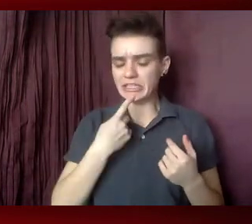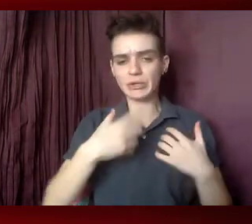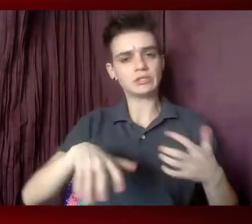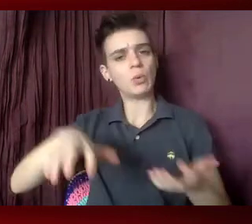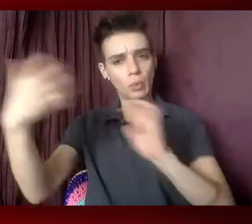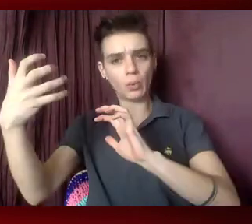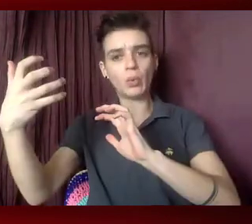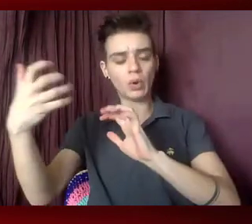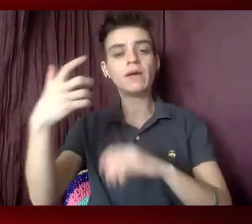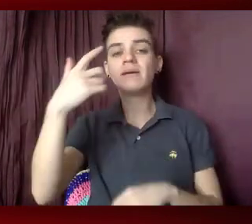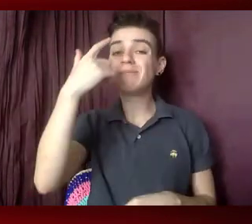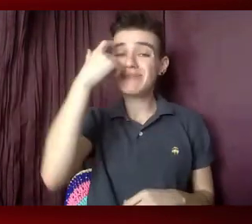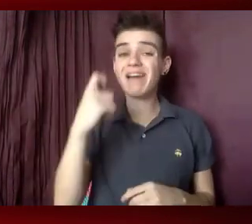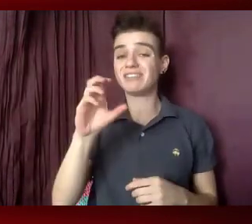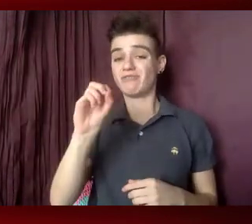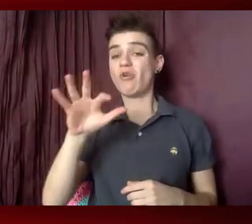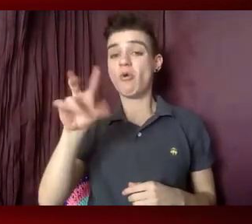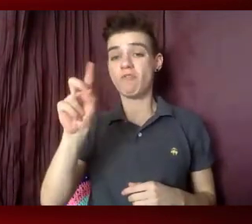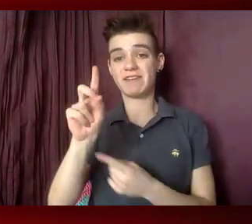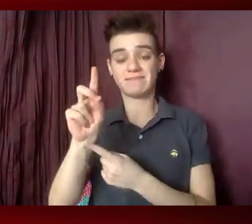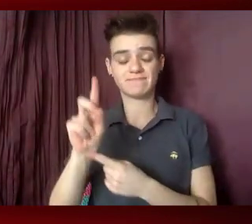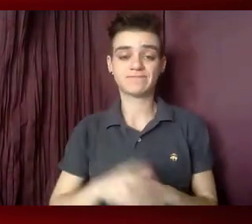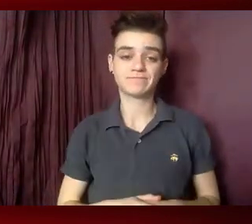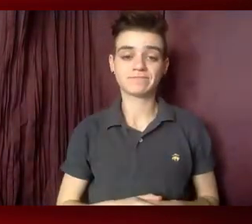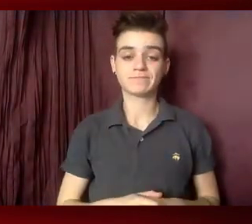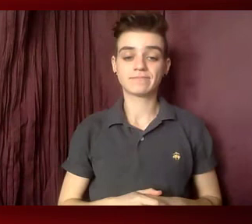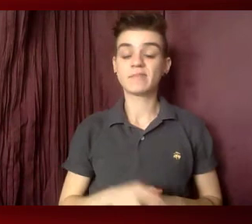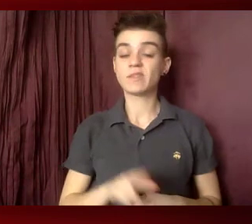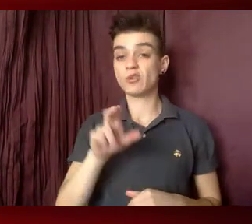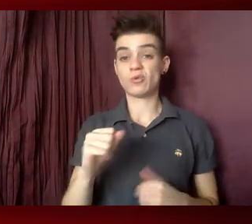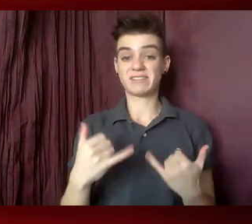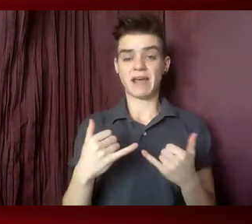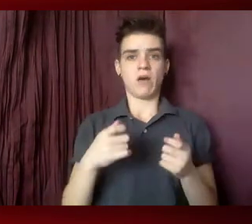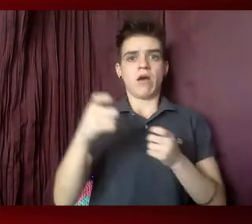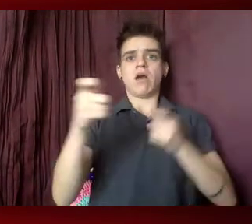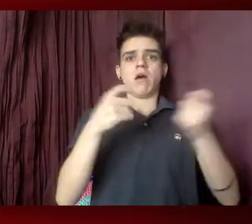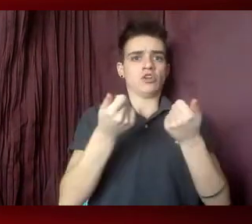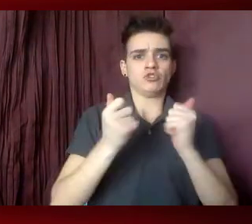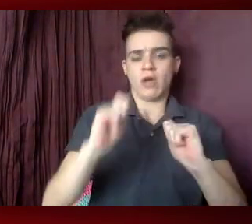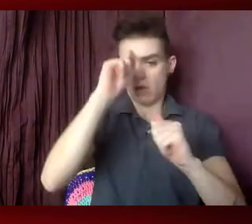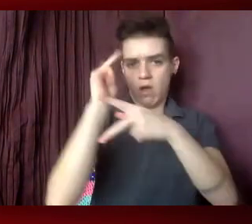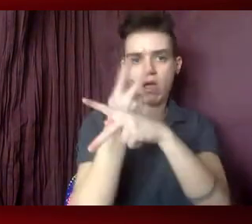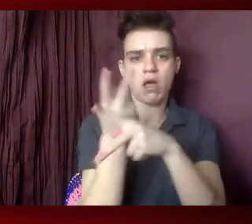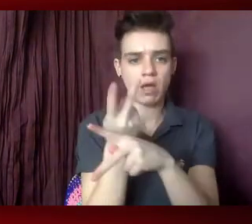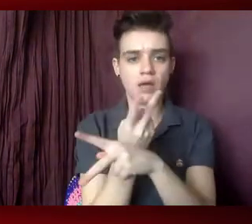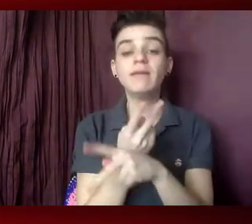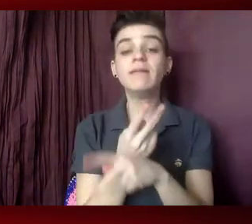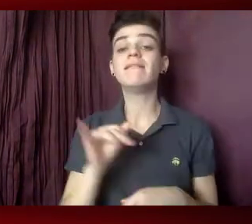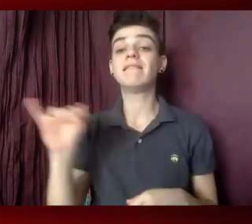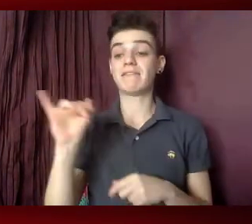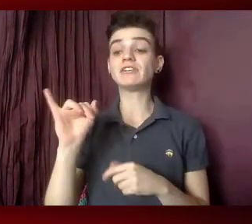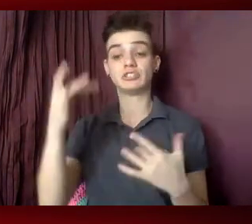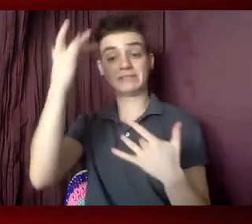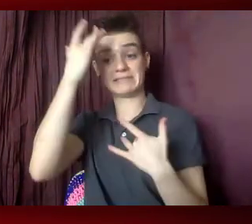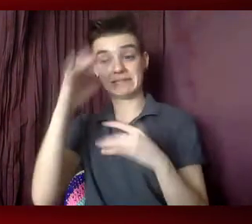due to the coronavirus. As our nation grapples with this devastating public health crisis, the infectious disease workforce